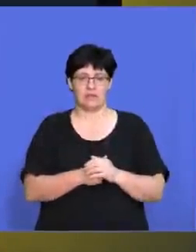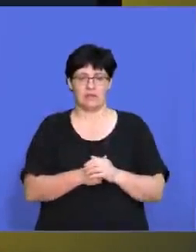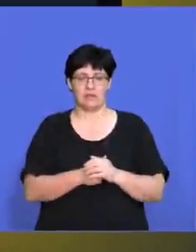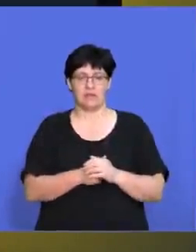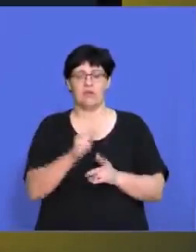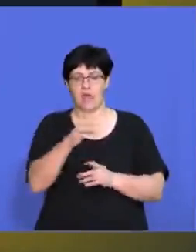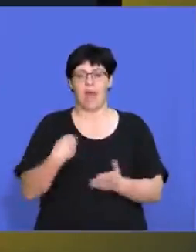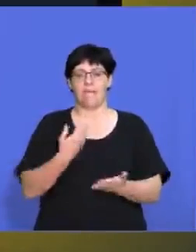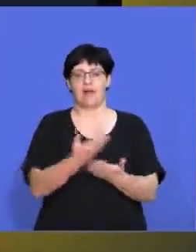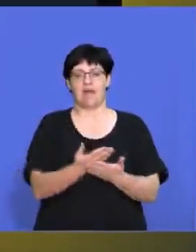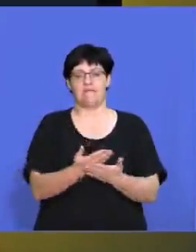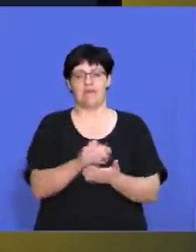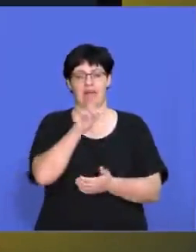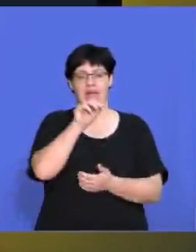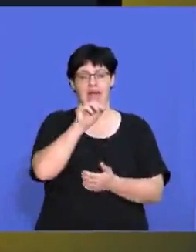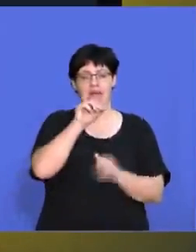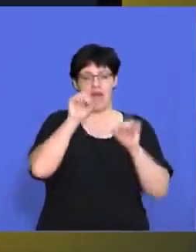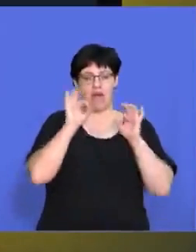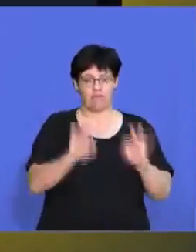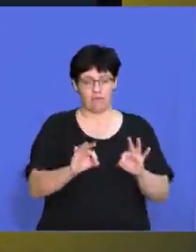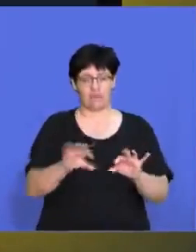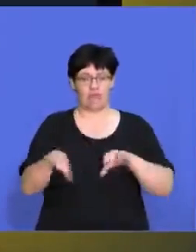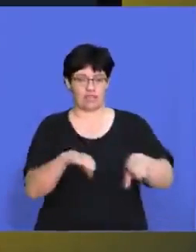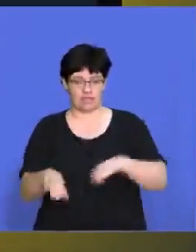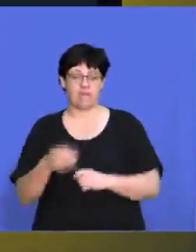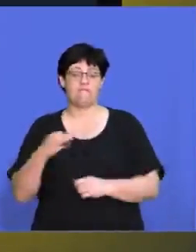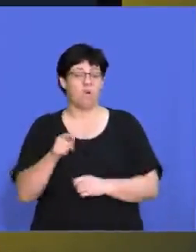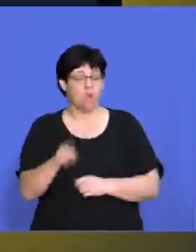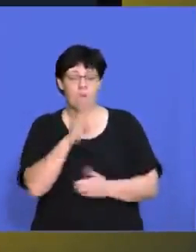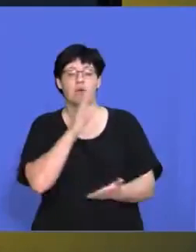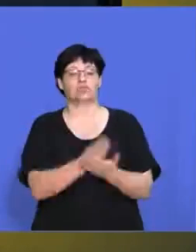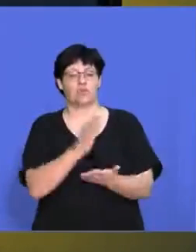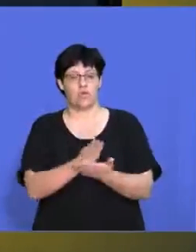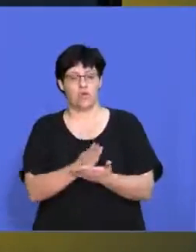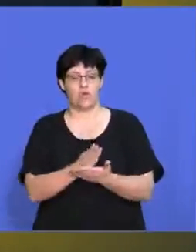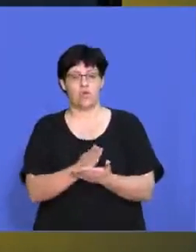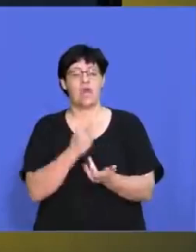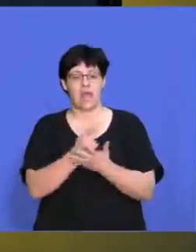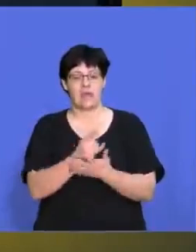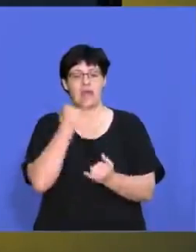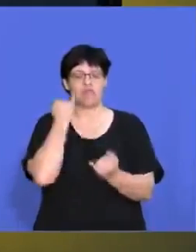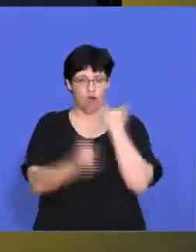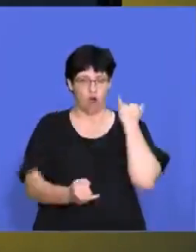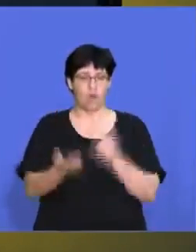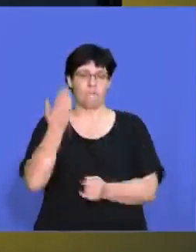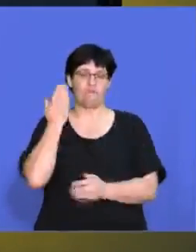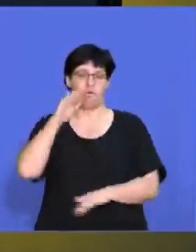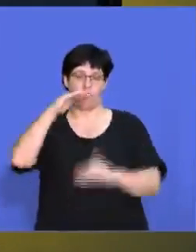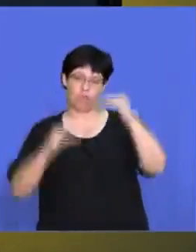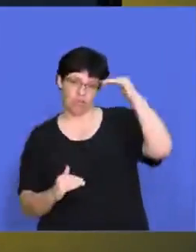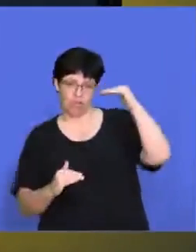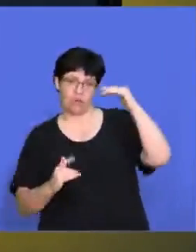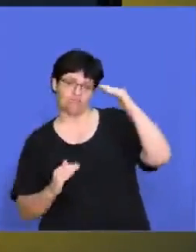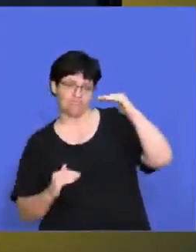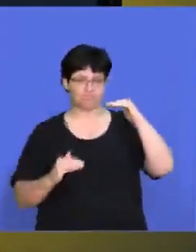um, they will, um, apply affirmative action. So as, um, to, to make sure that they can redress,